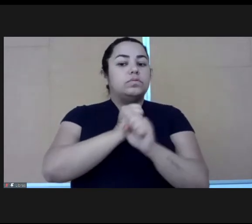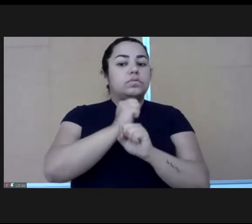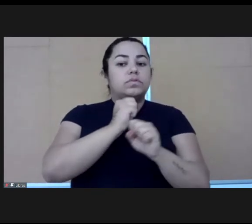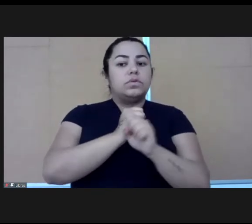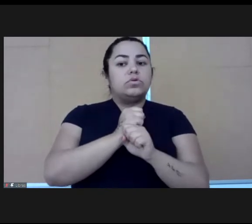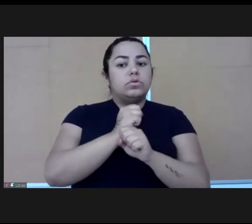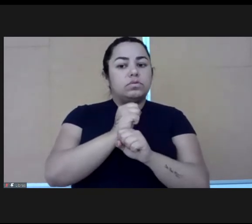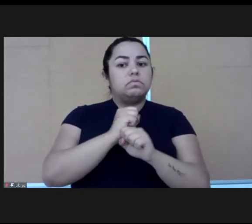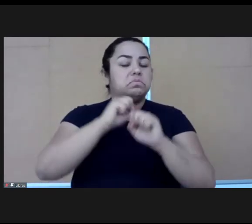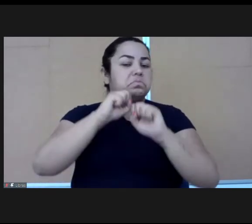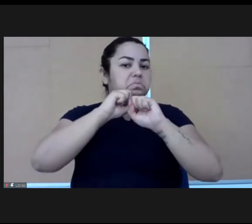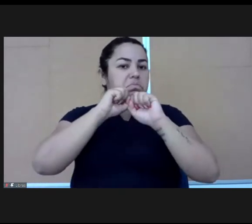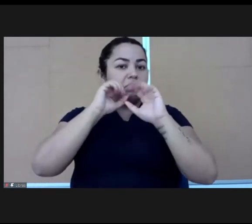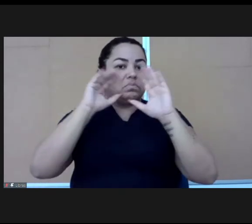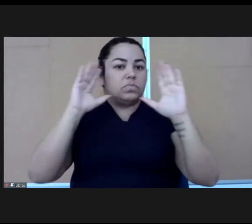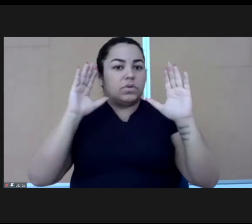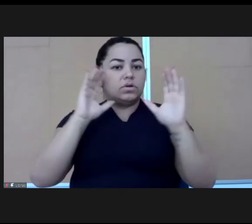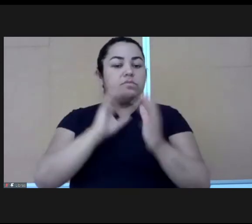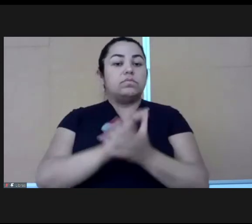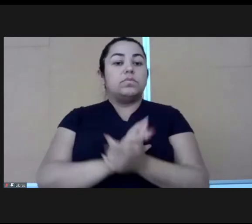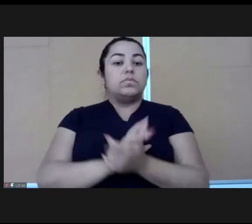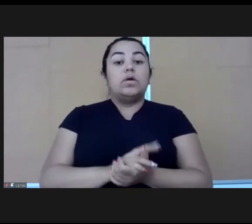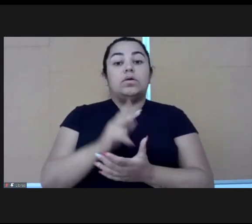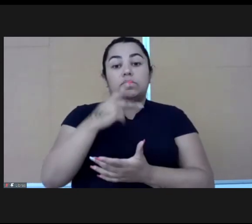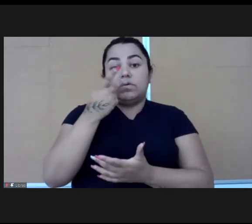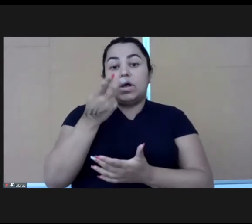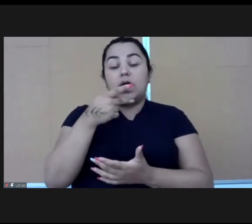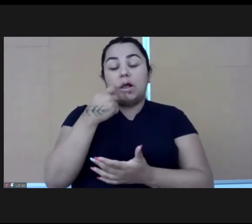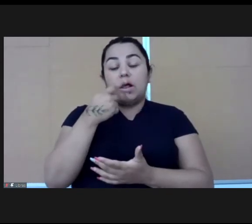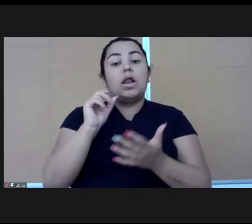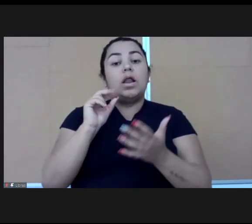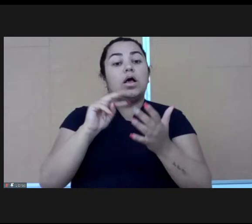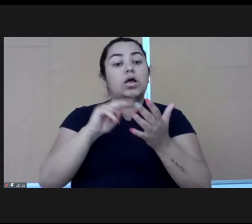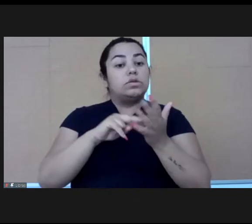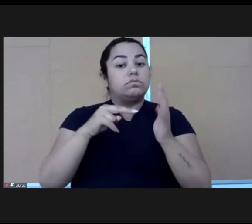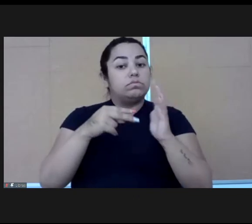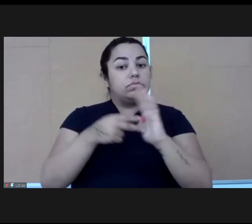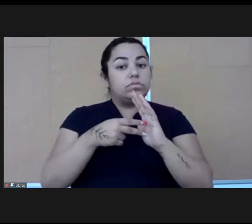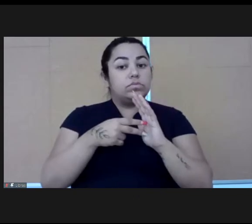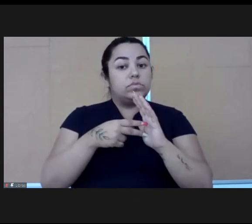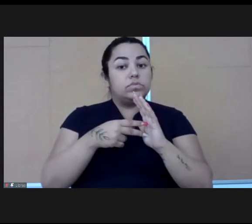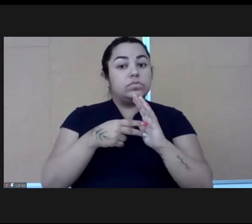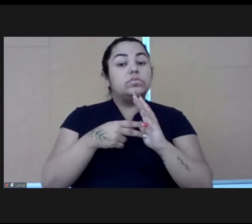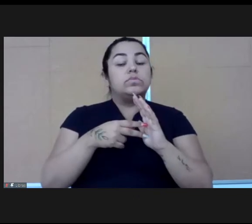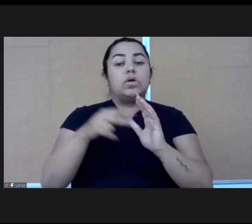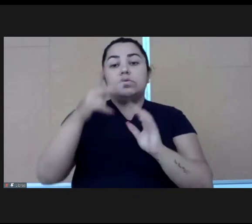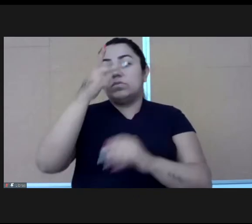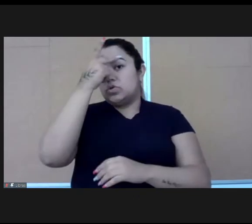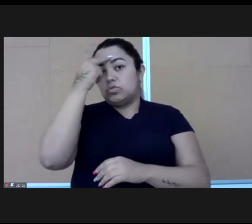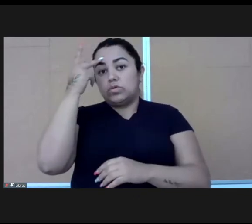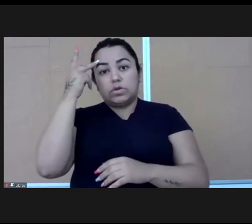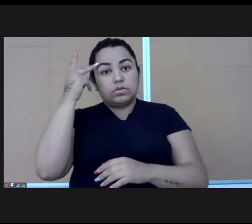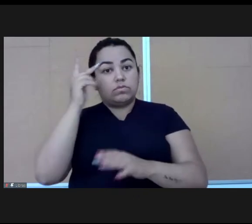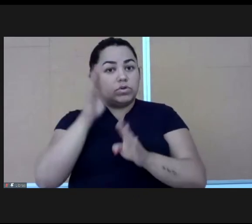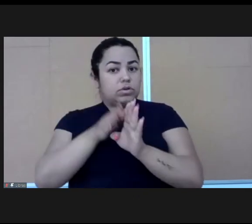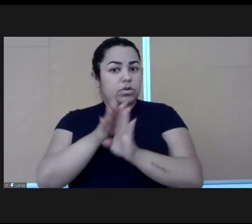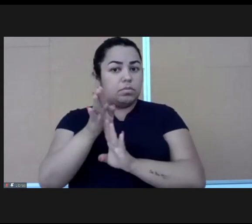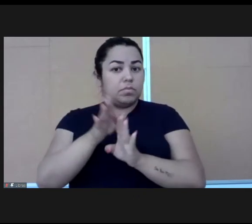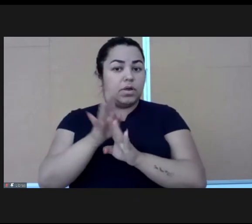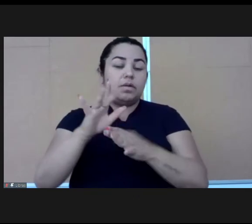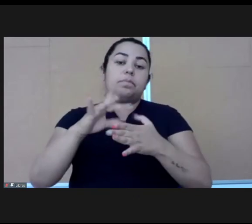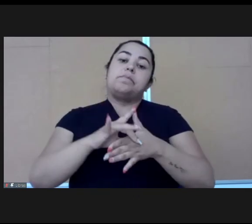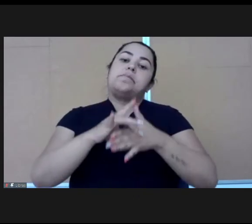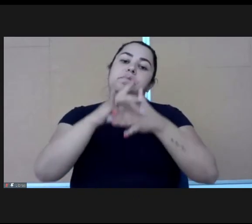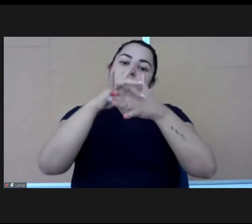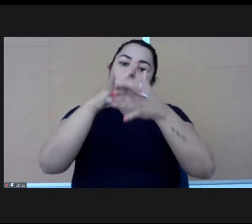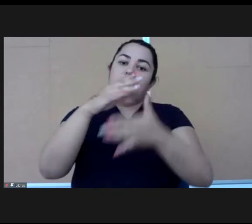do mean being really transparent to the people you lead. However, in public leadership, we really have to build boundaries,